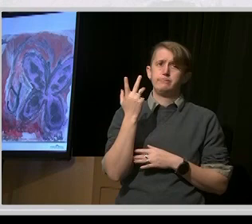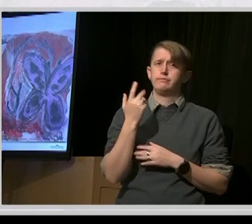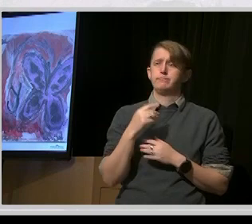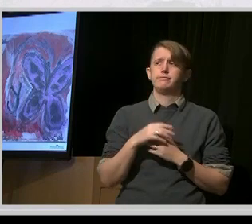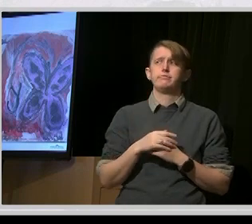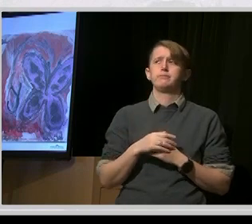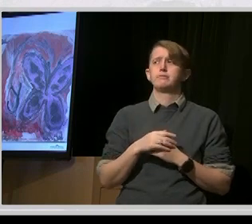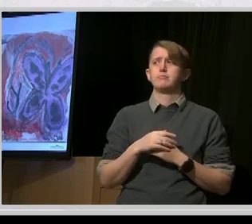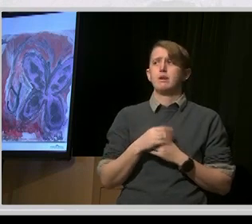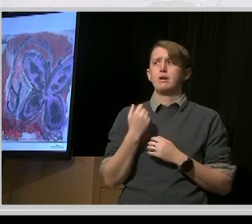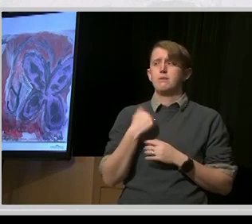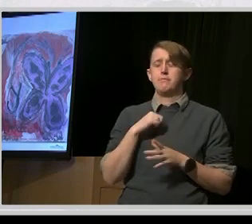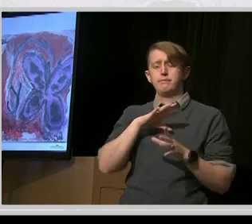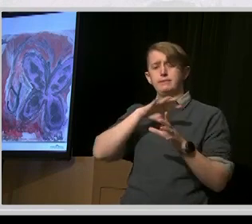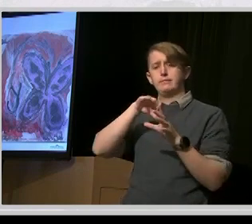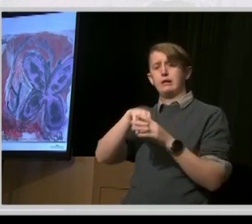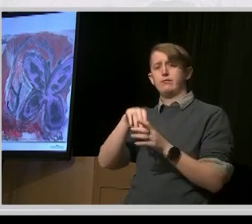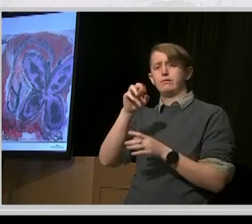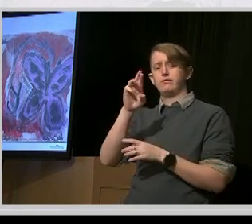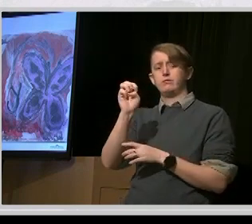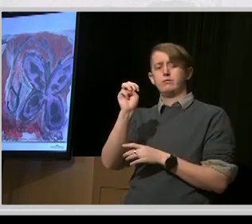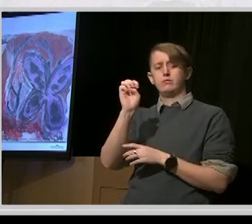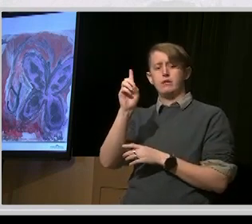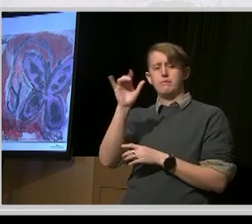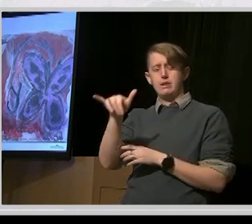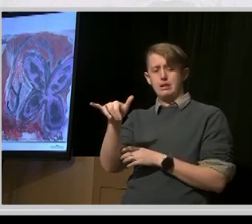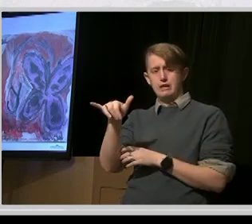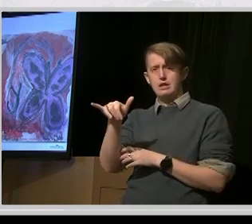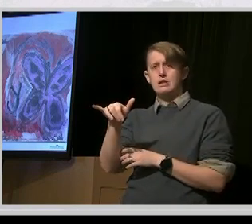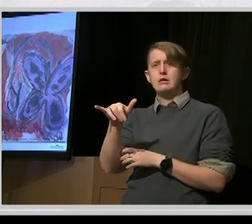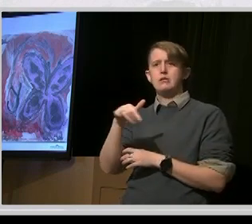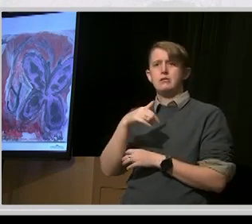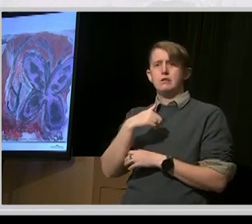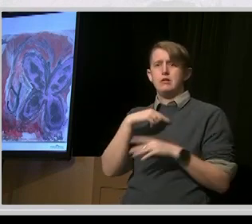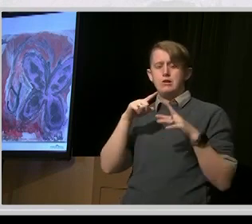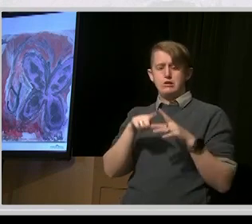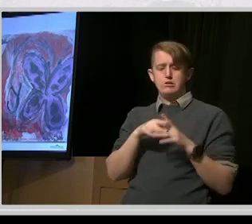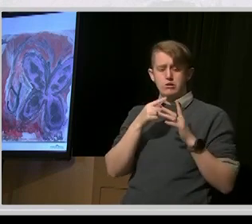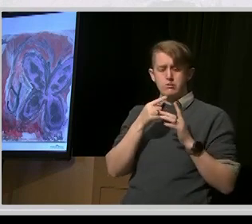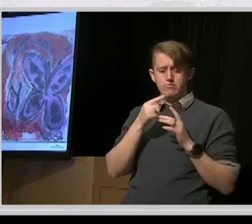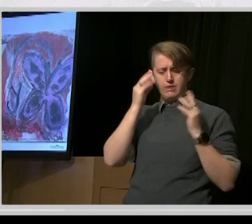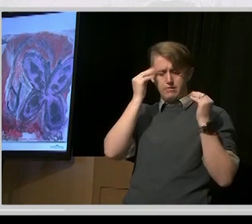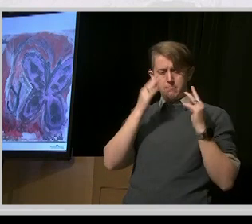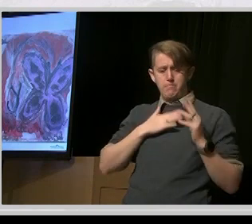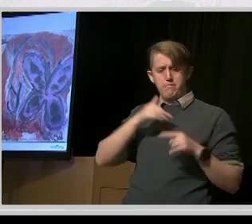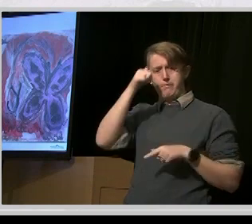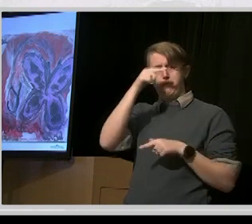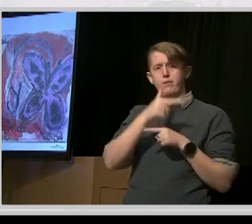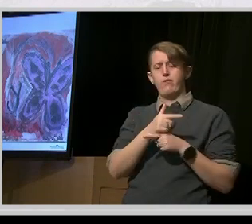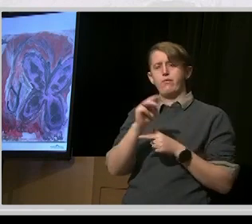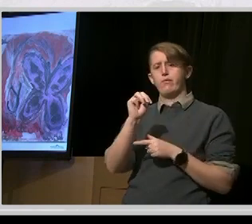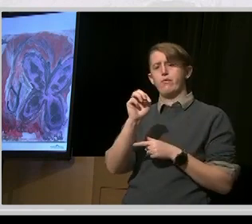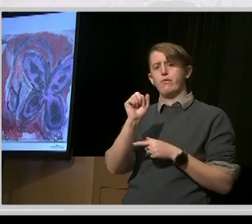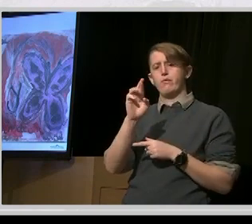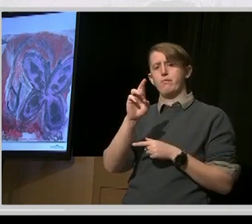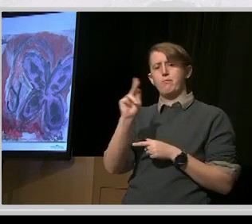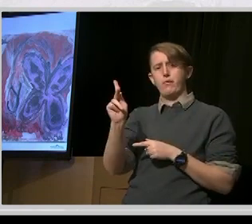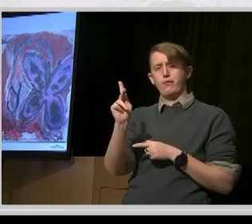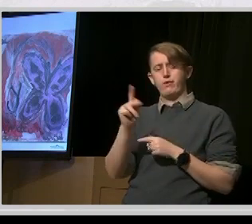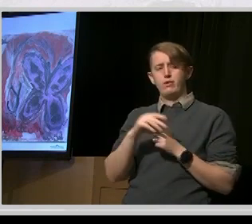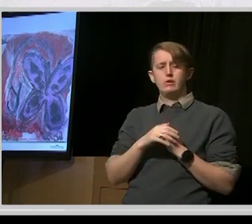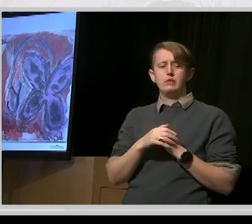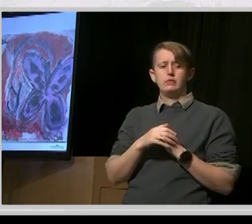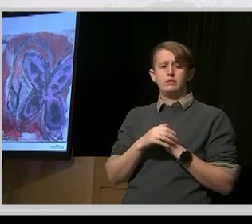I've been thinking a lot more about my brother, Mark, who passed away